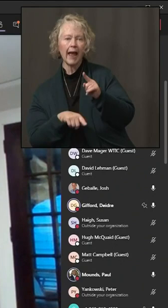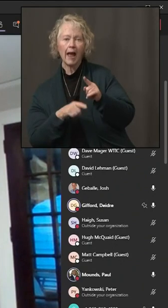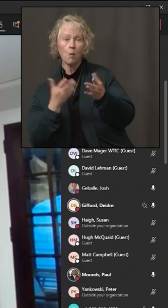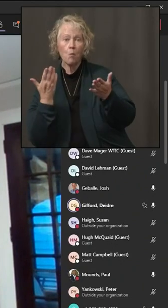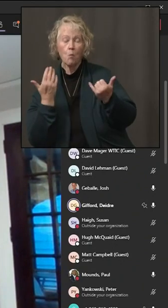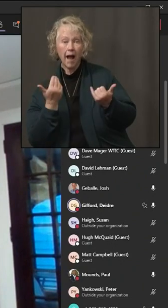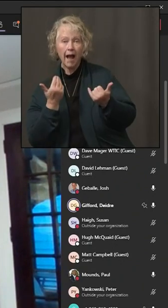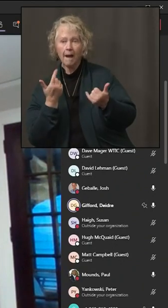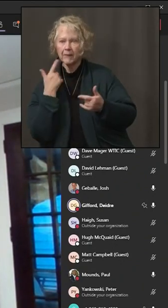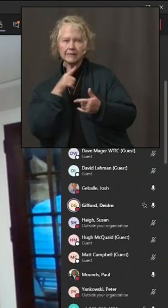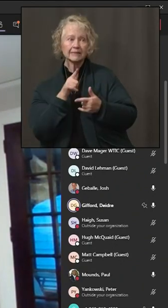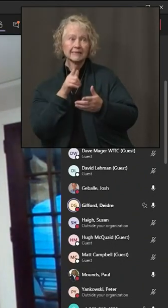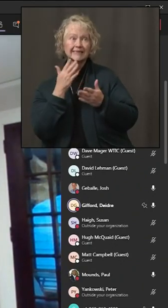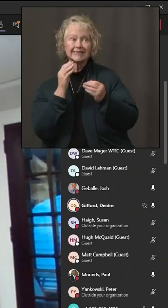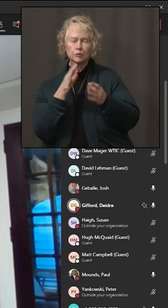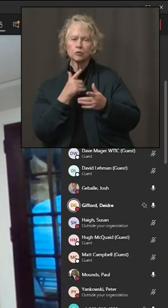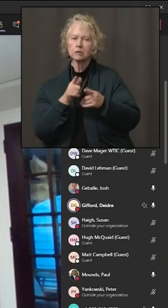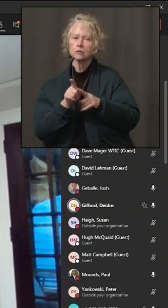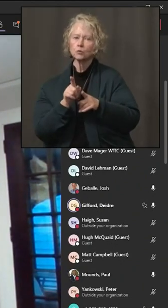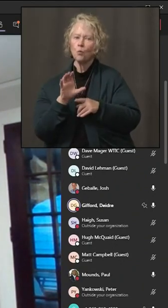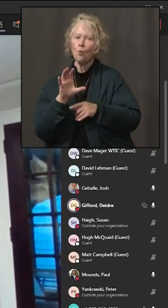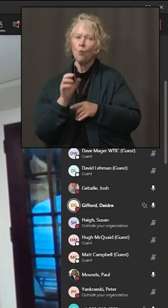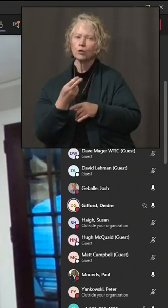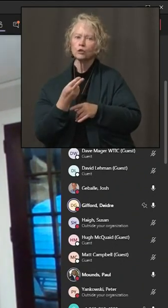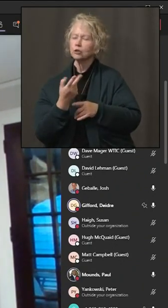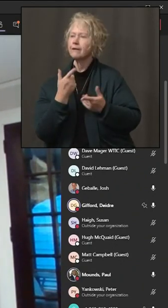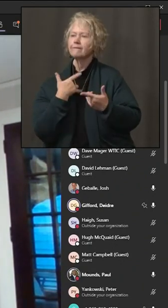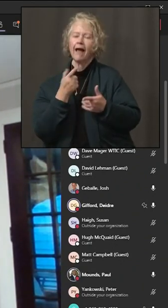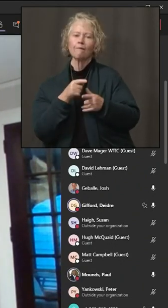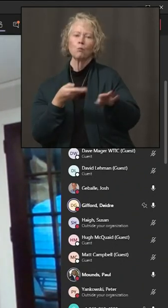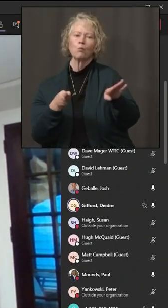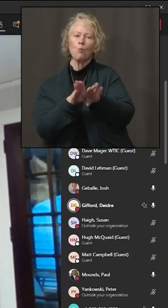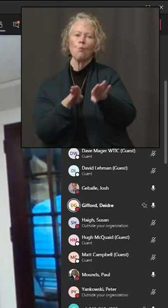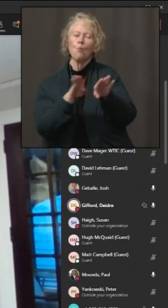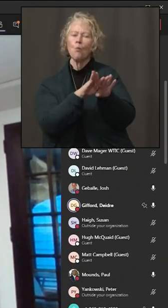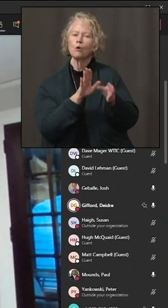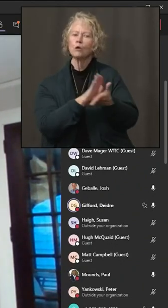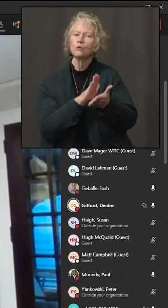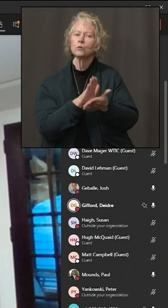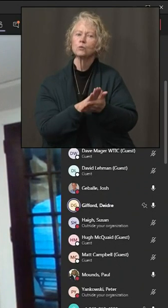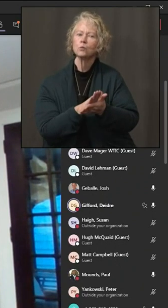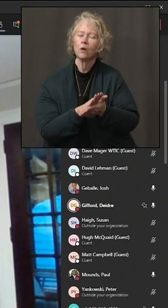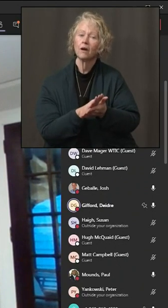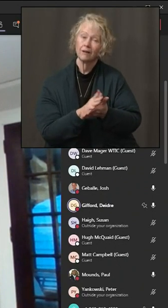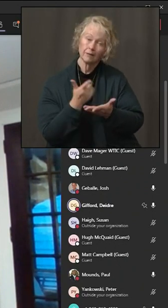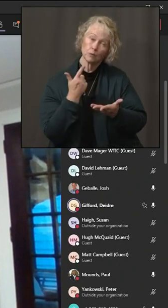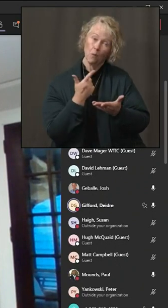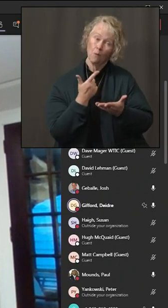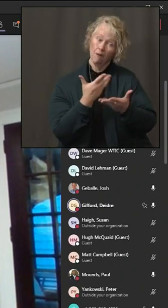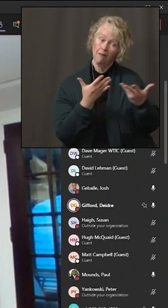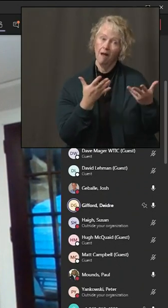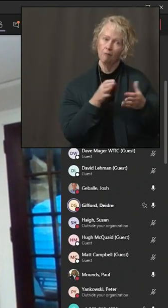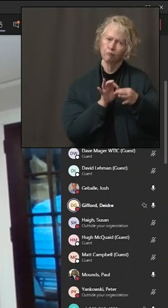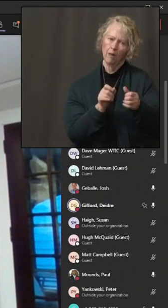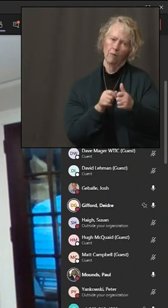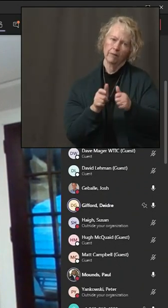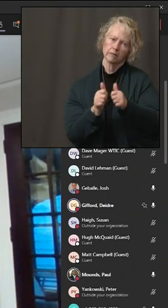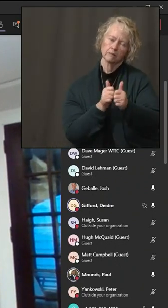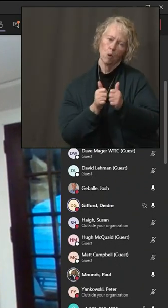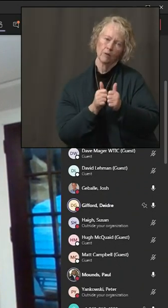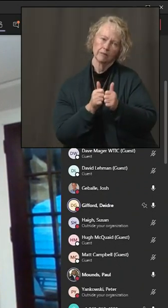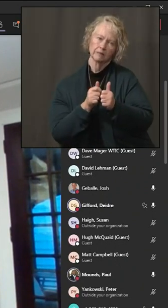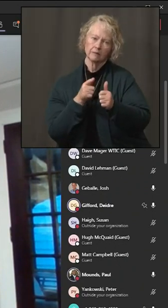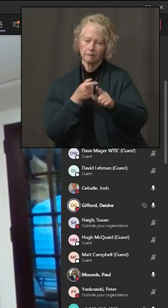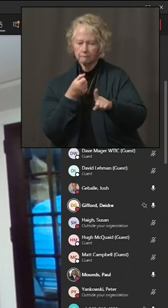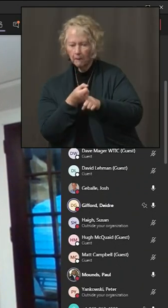acting as coaches. So it's sort of a compounding effect of infections related to the sports, but also just the follow-on effects